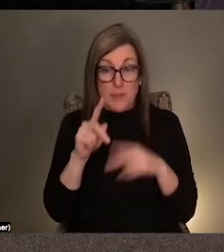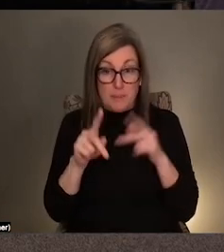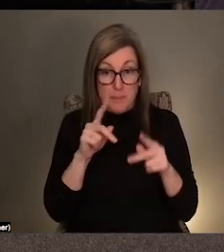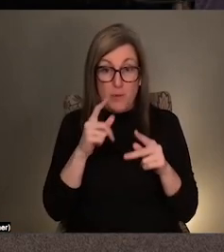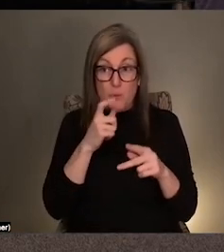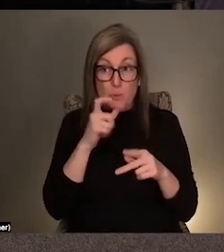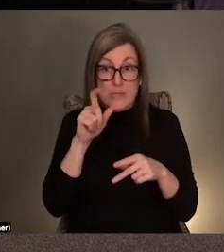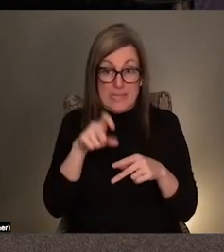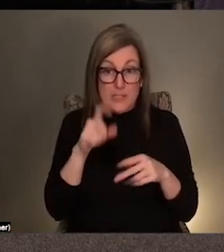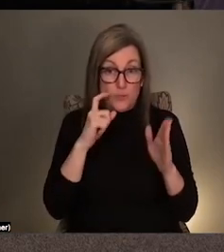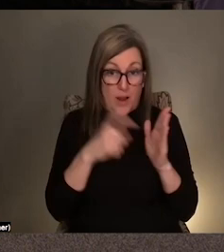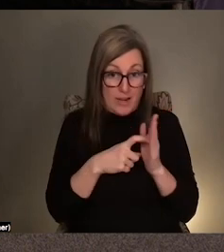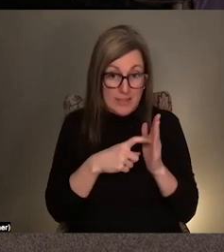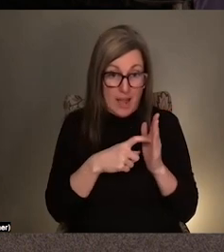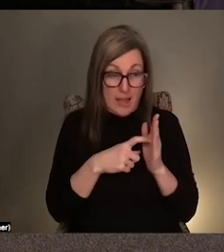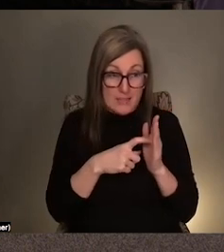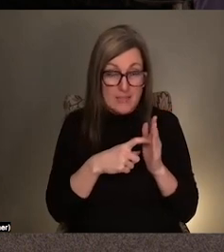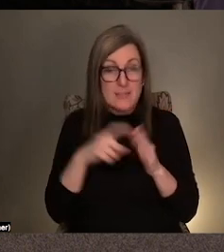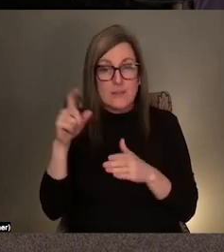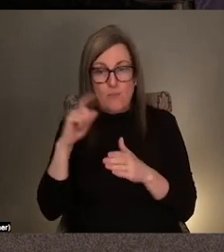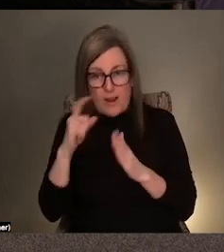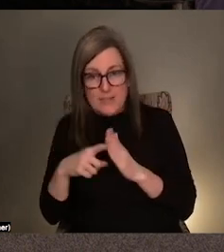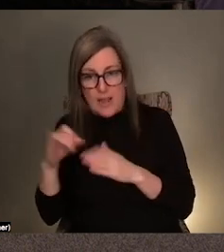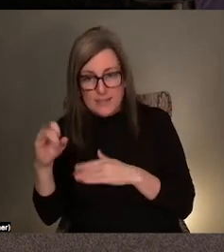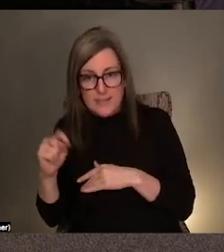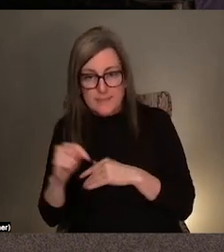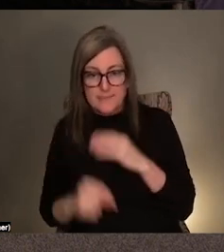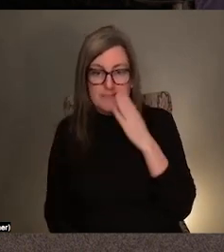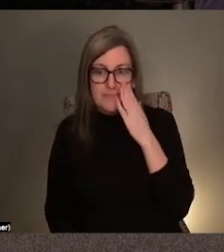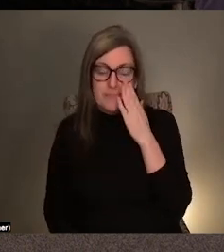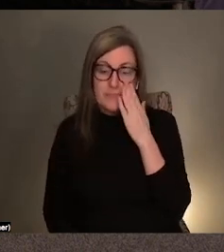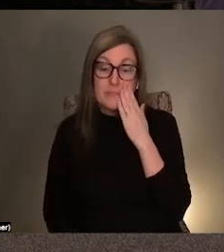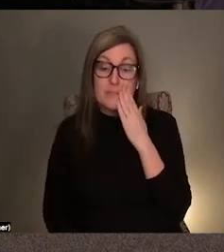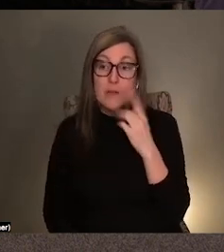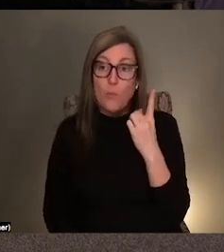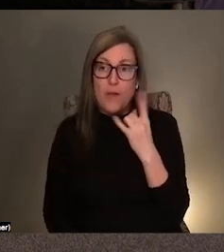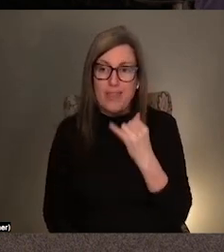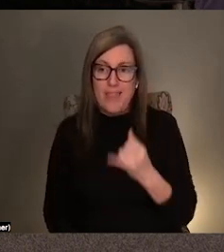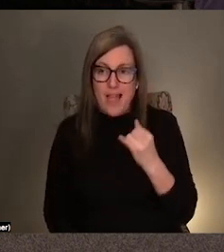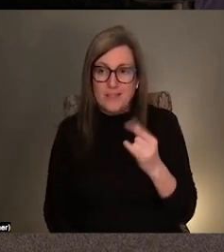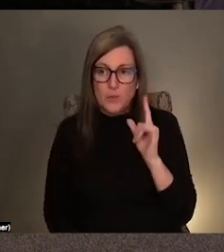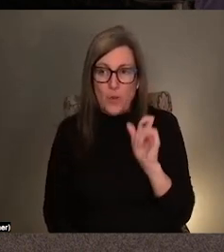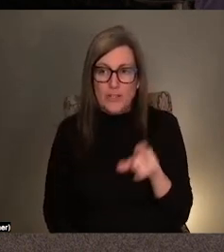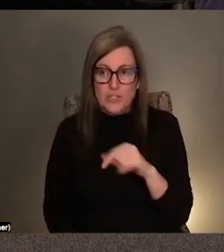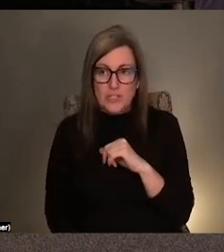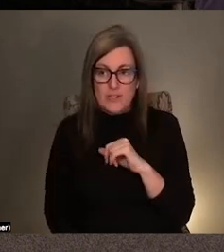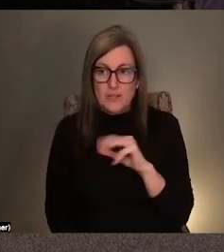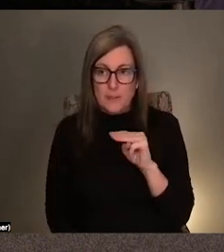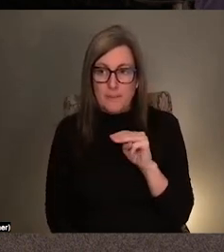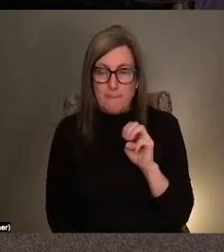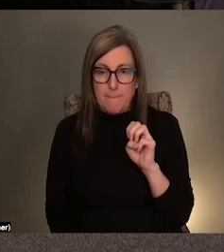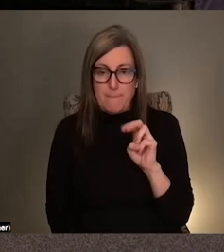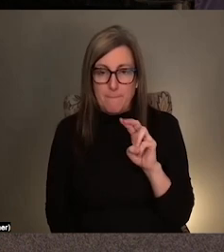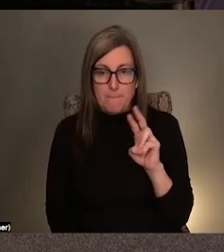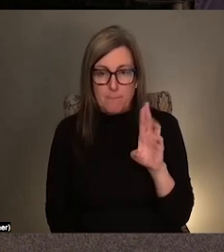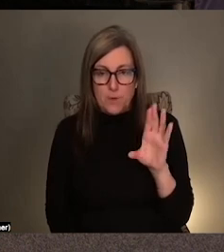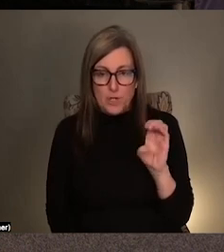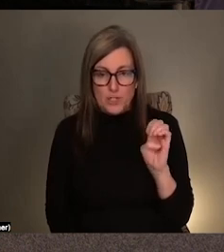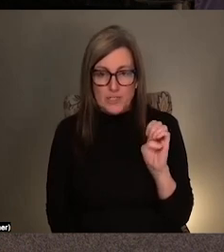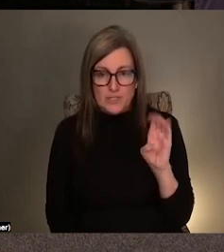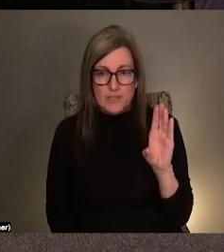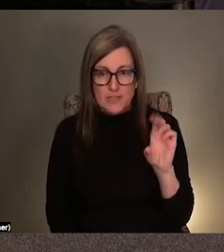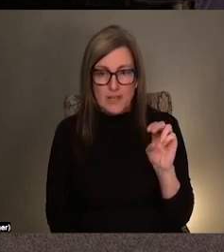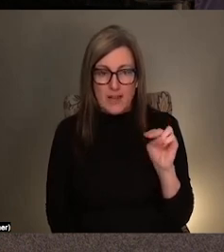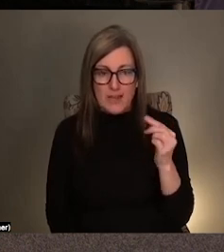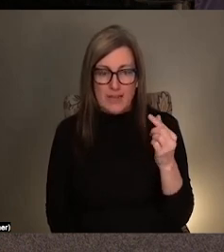And one last question again from Elizabeth Flinch. You've mentioned Merce Cunningham a few times, and I'm wondering if there are any other